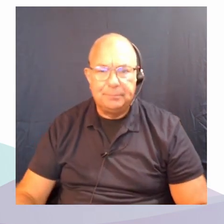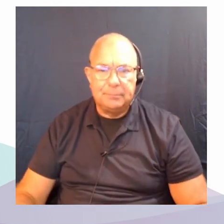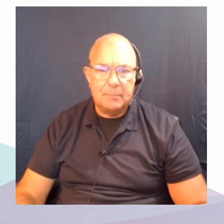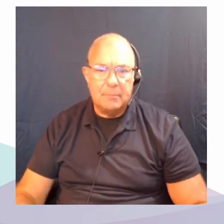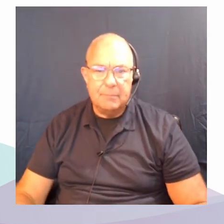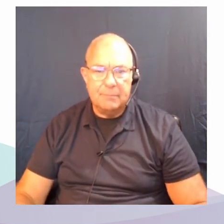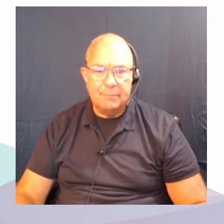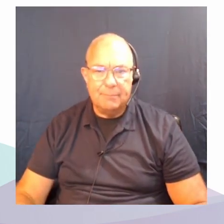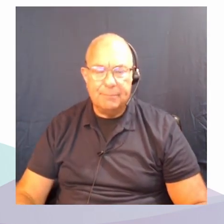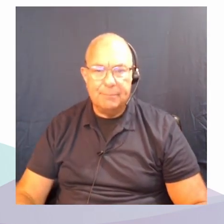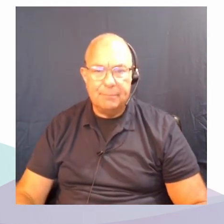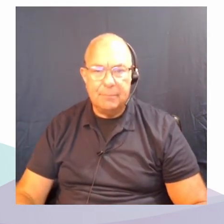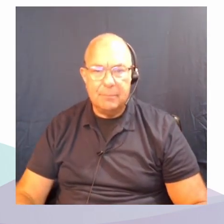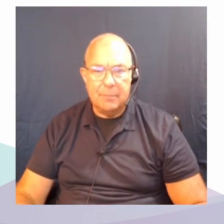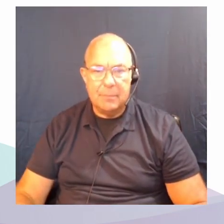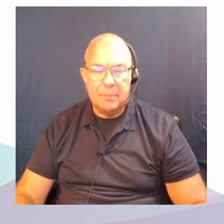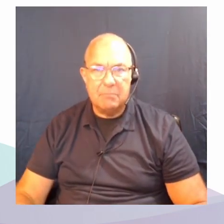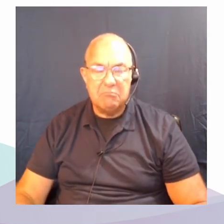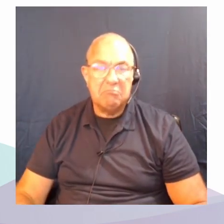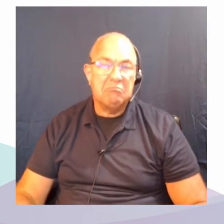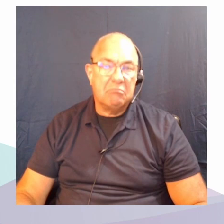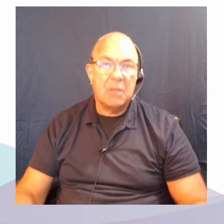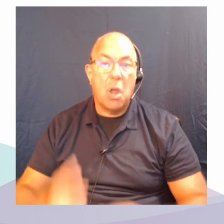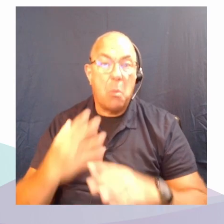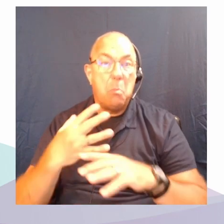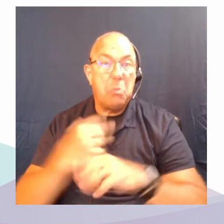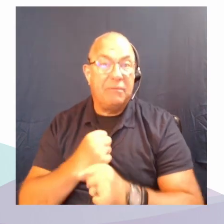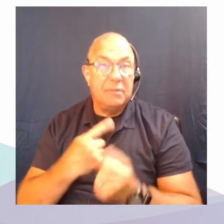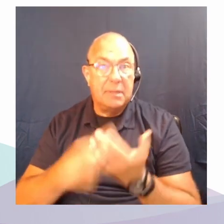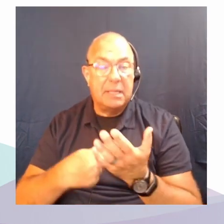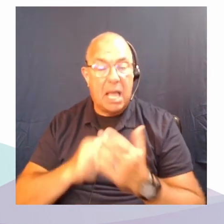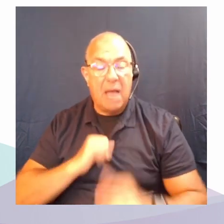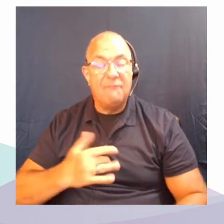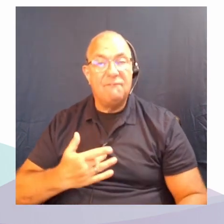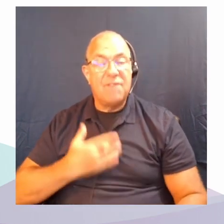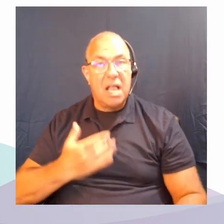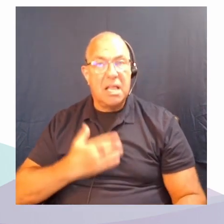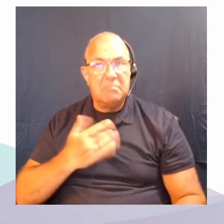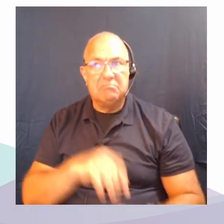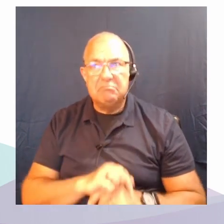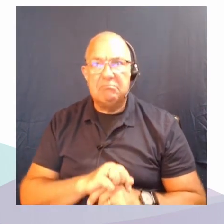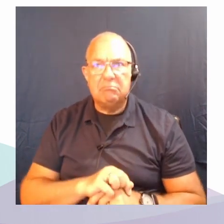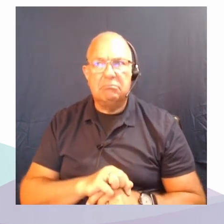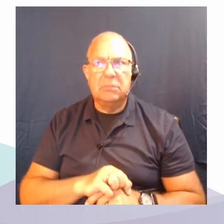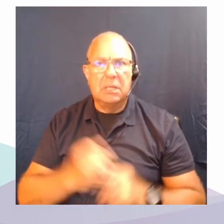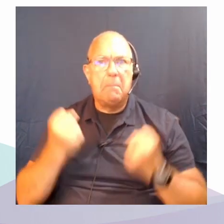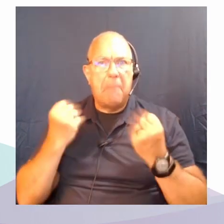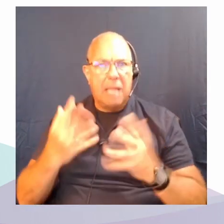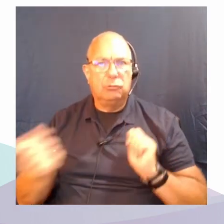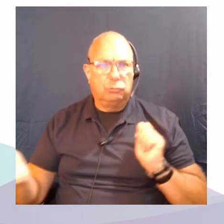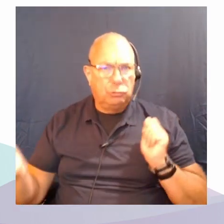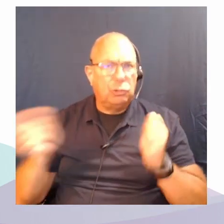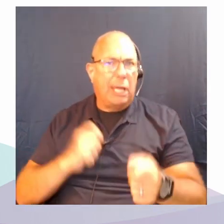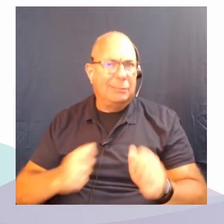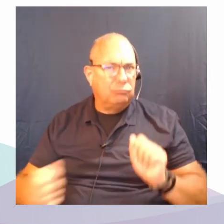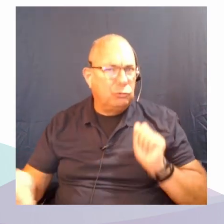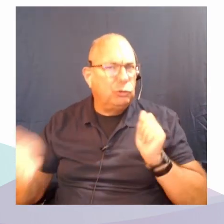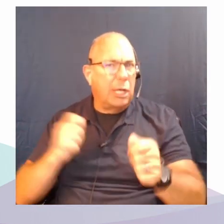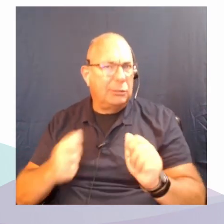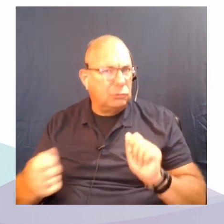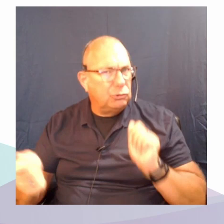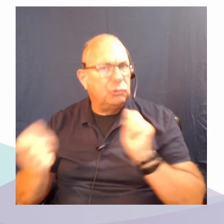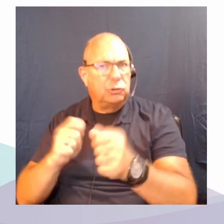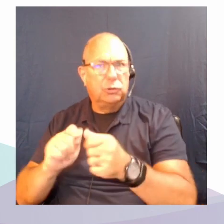well I'll just say this in brief I feel that there are enormous changes that have been happening in relationship to um